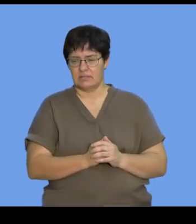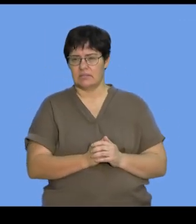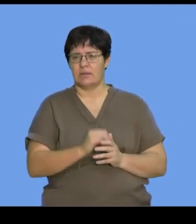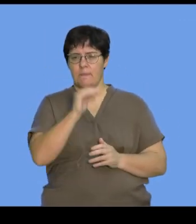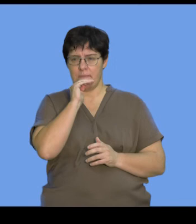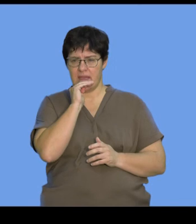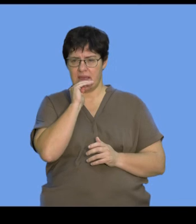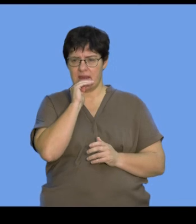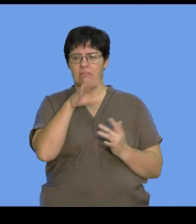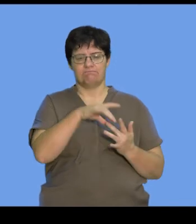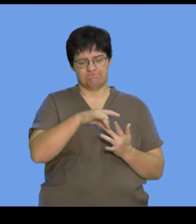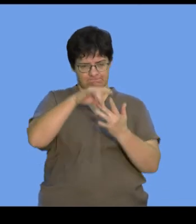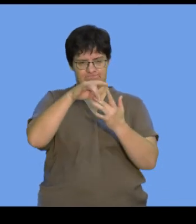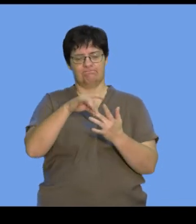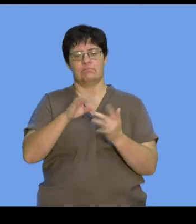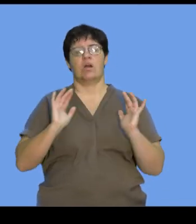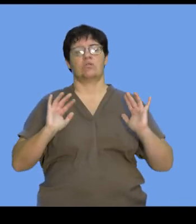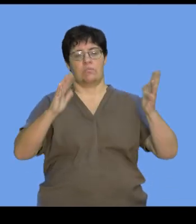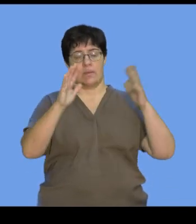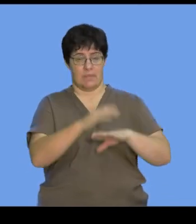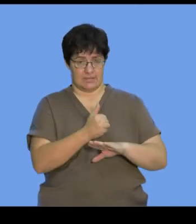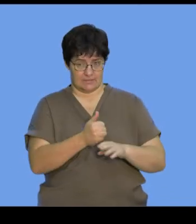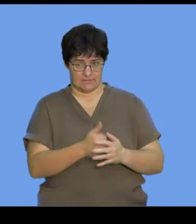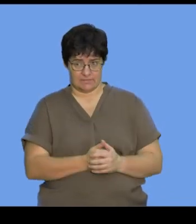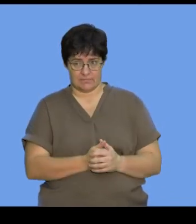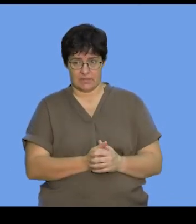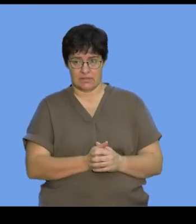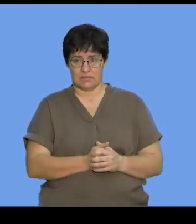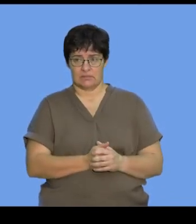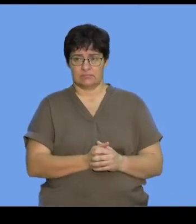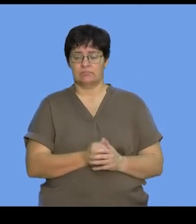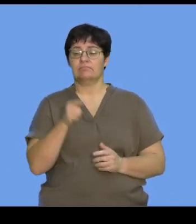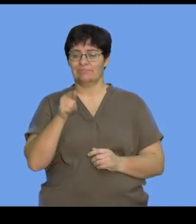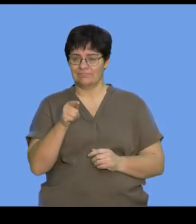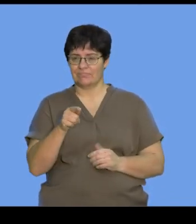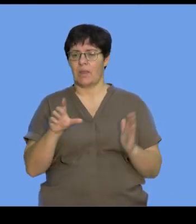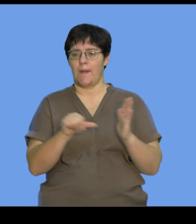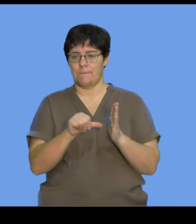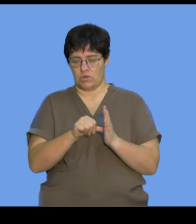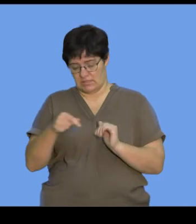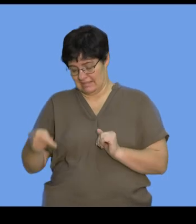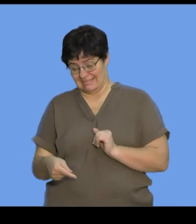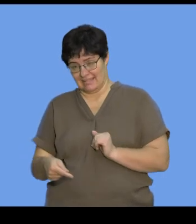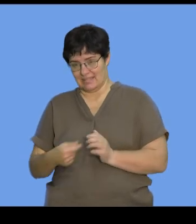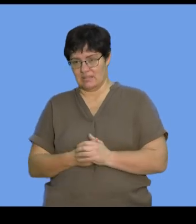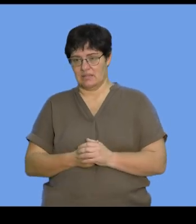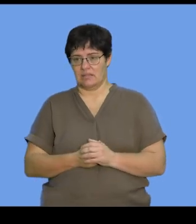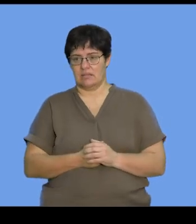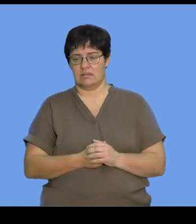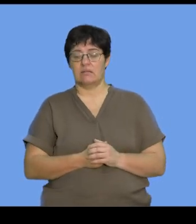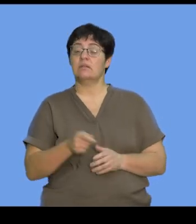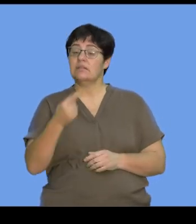is based on the complementary base pairing. Important to this diagram is a key that is given. And this key